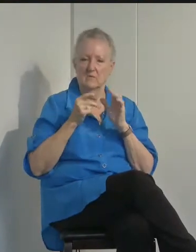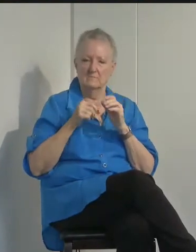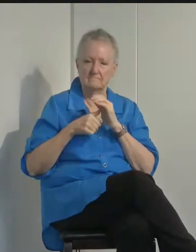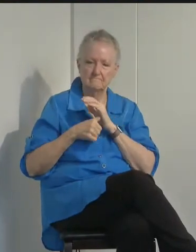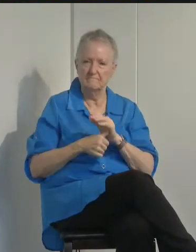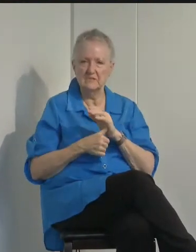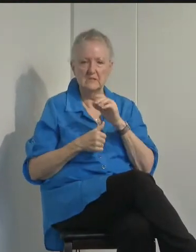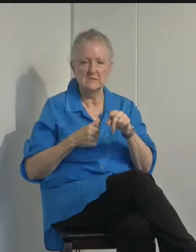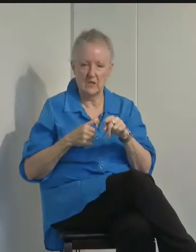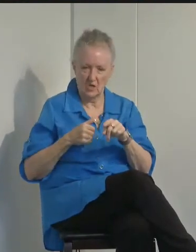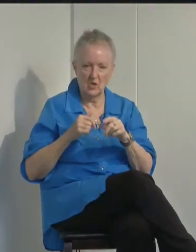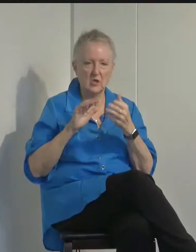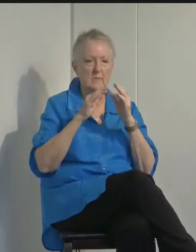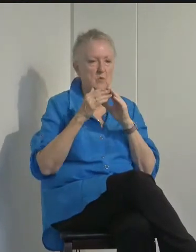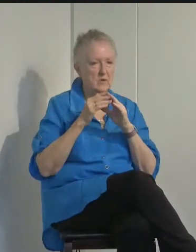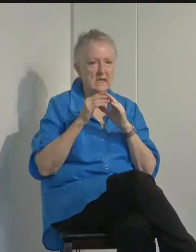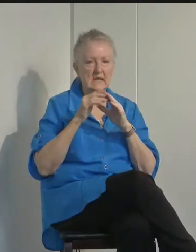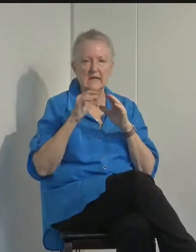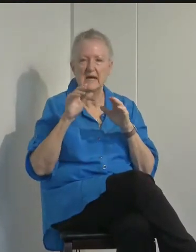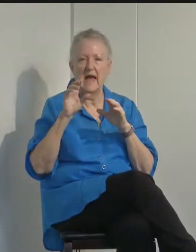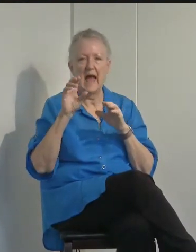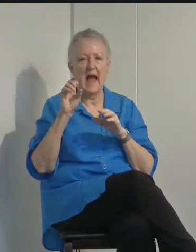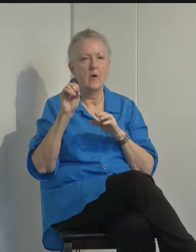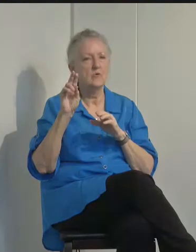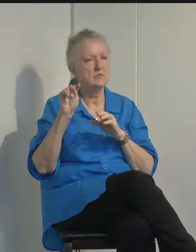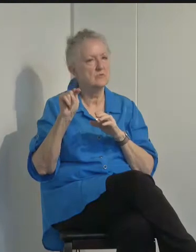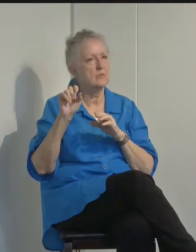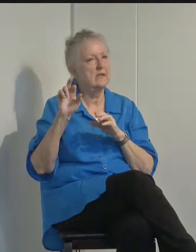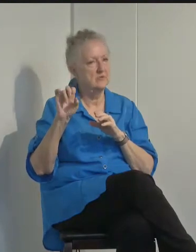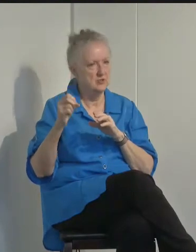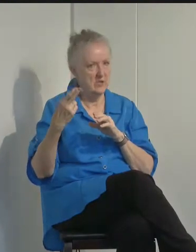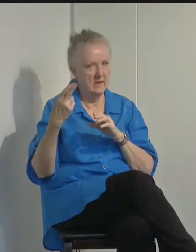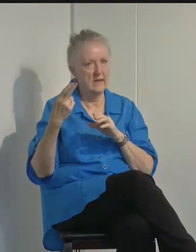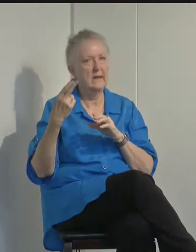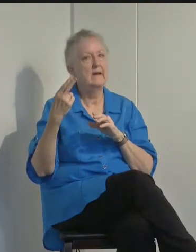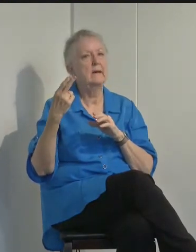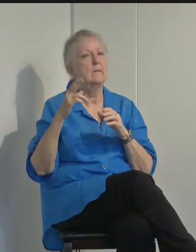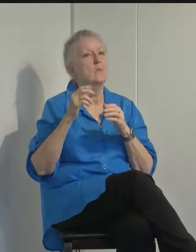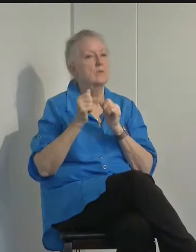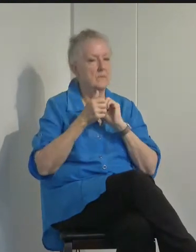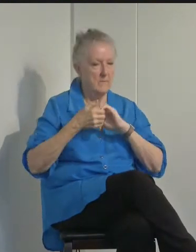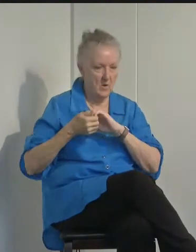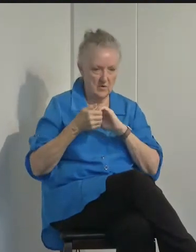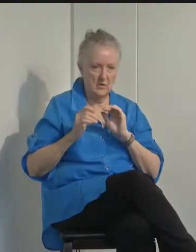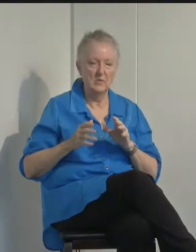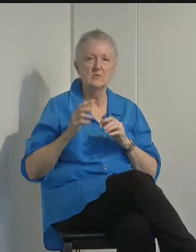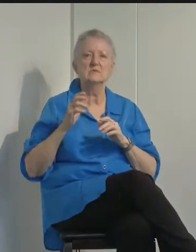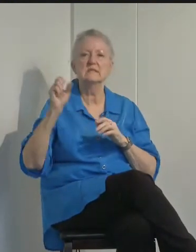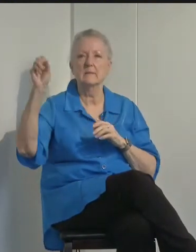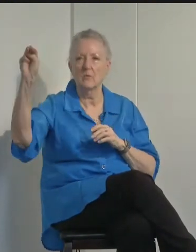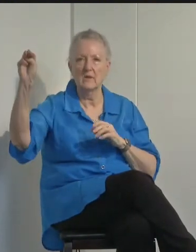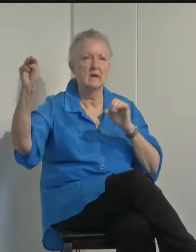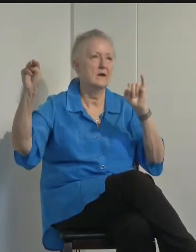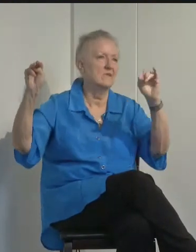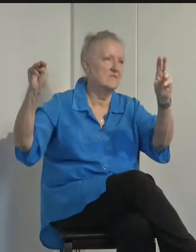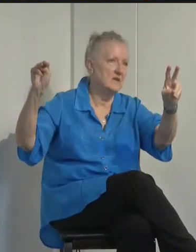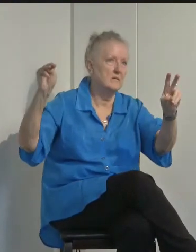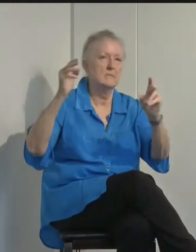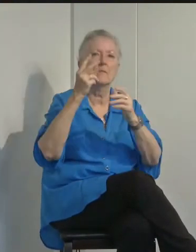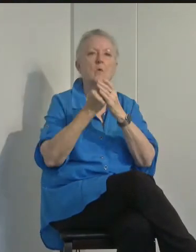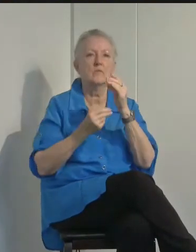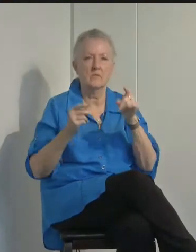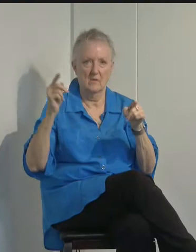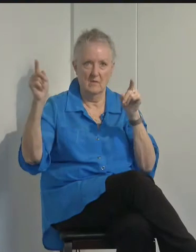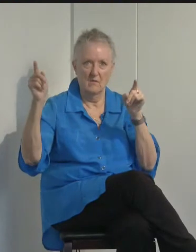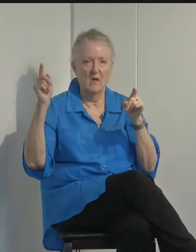outreach with our partners, both in Santa Maria and in Isla Vista. And we will